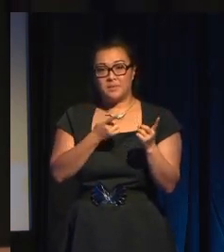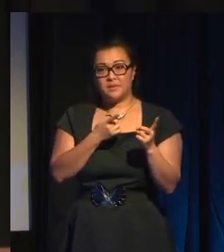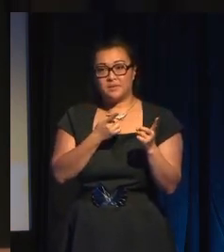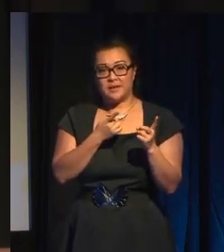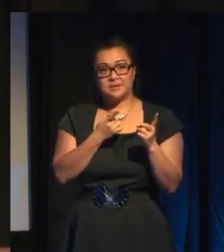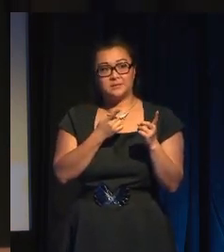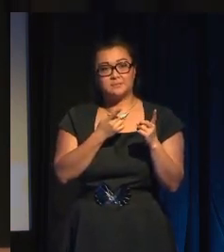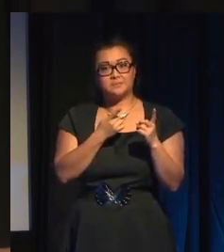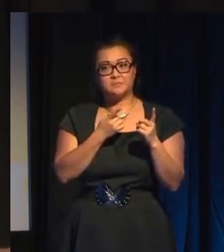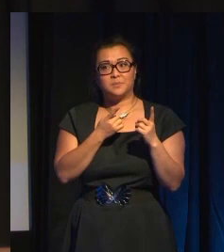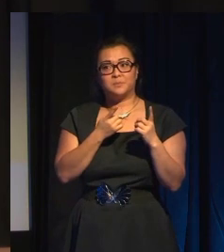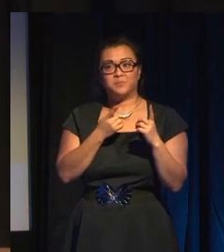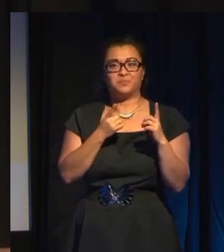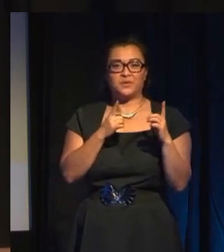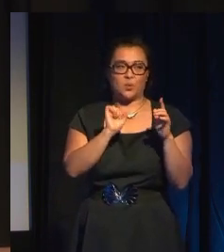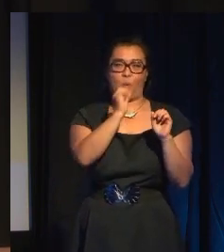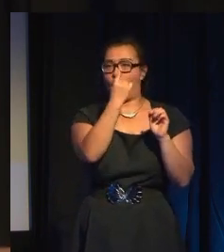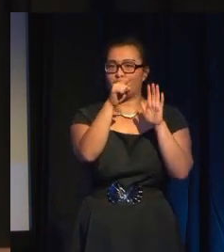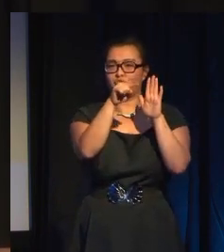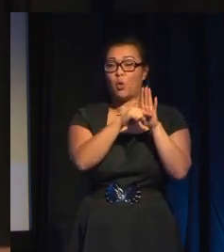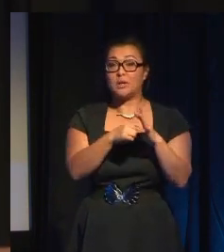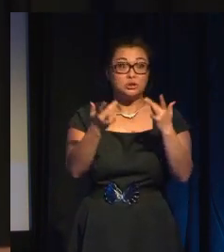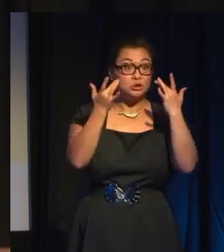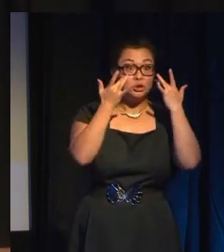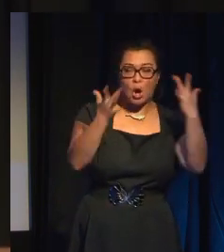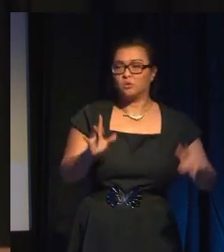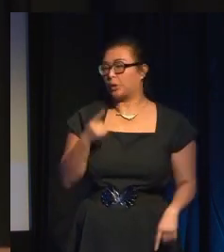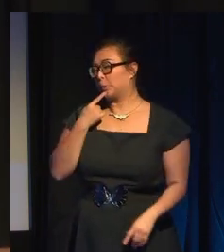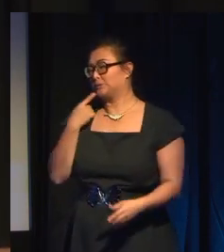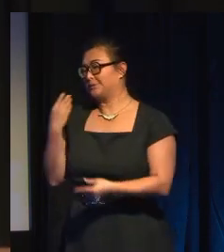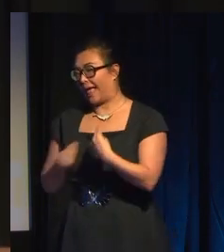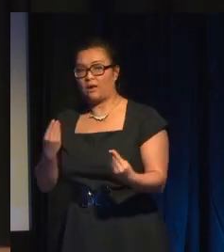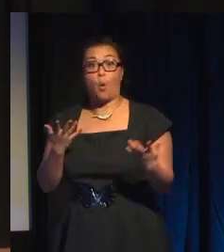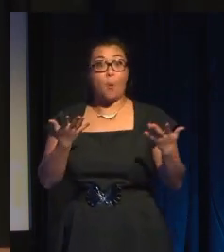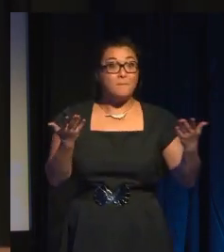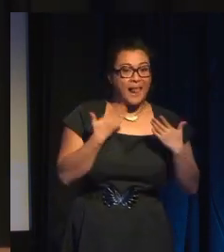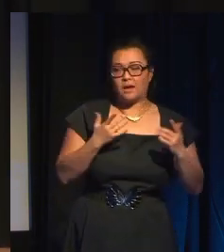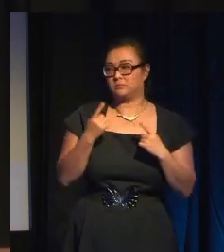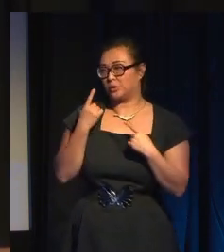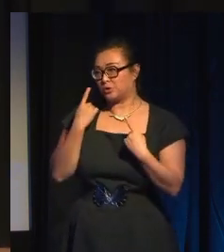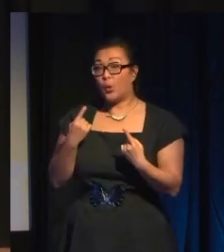show-don't-tell or play-don't-show, we used a lot of telling.